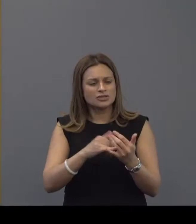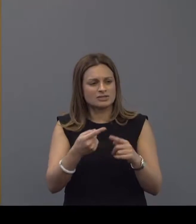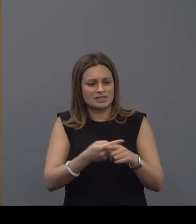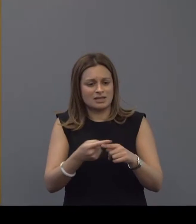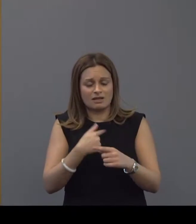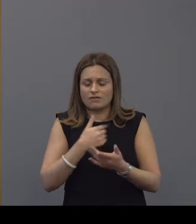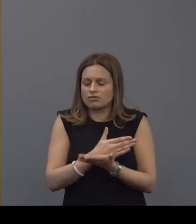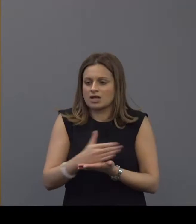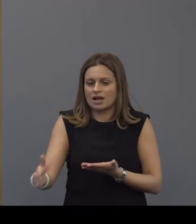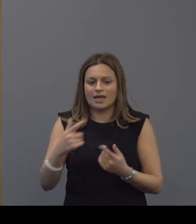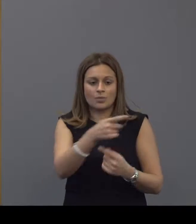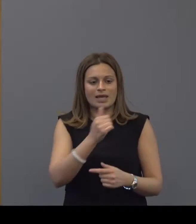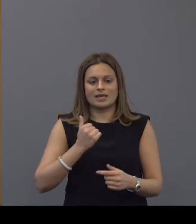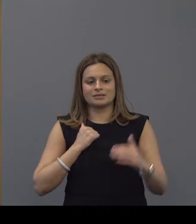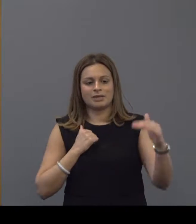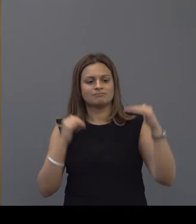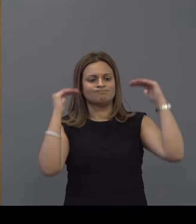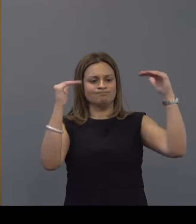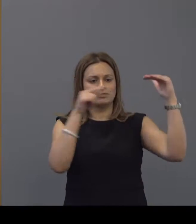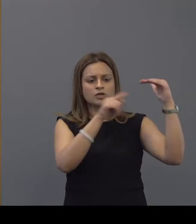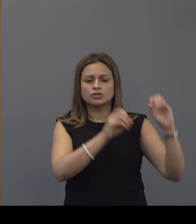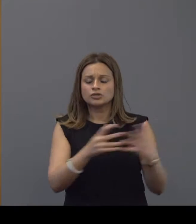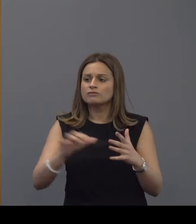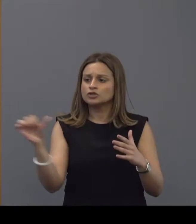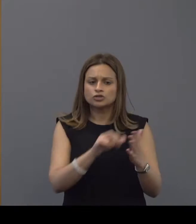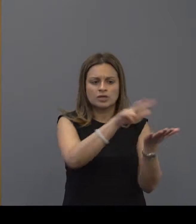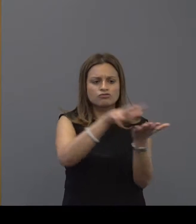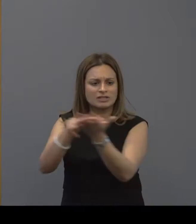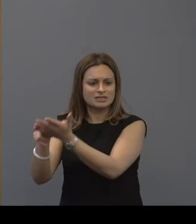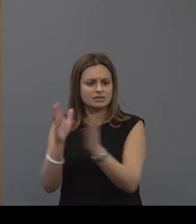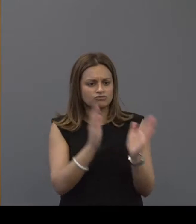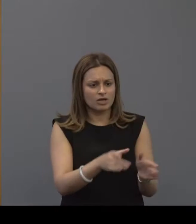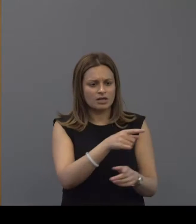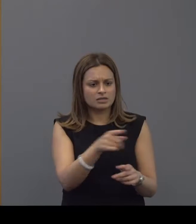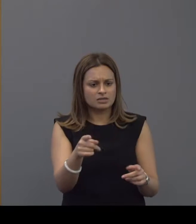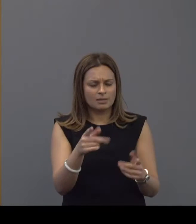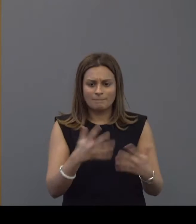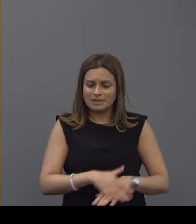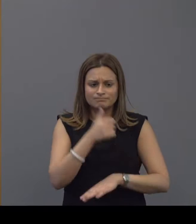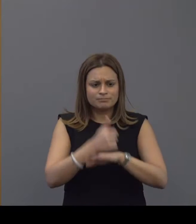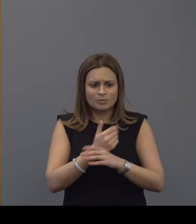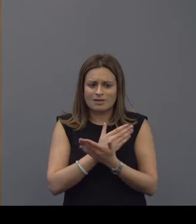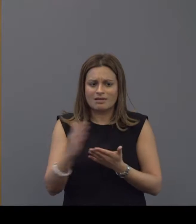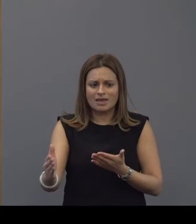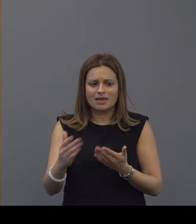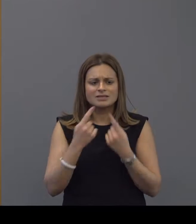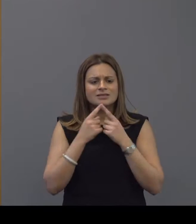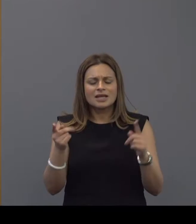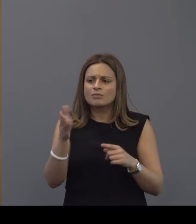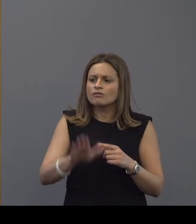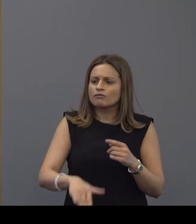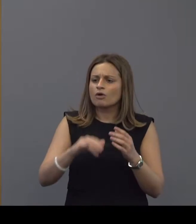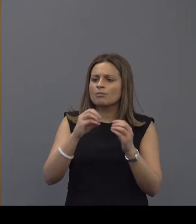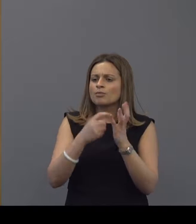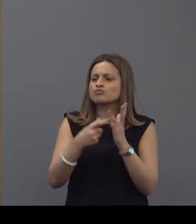we're very clear that's our expectation that services must be accredited and this was set out very clearly in the statement for from